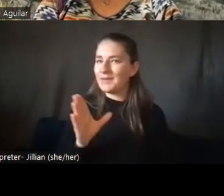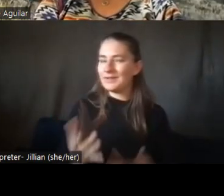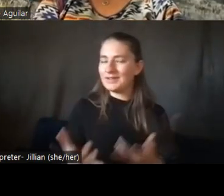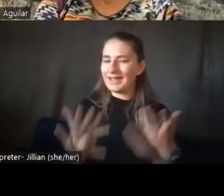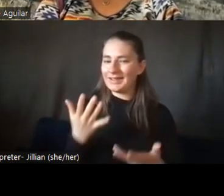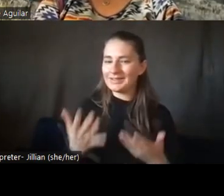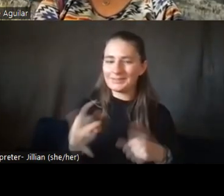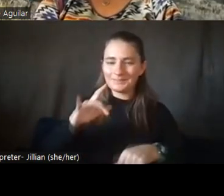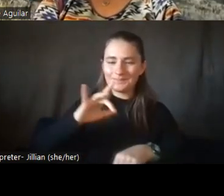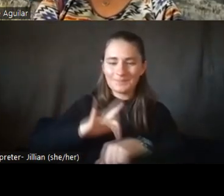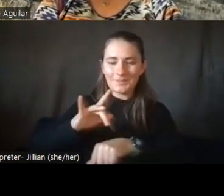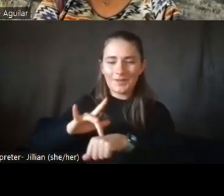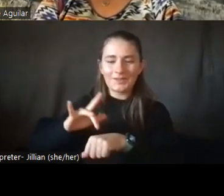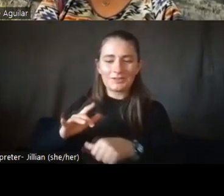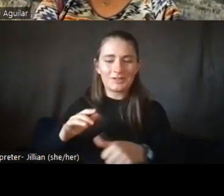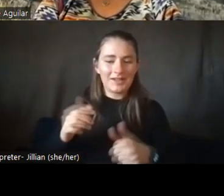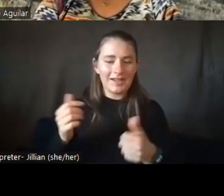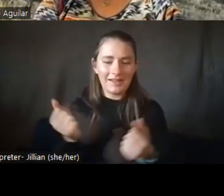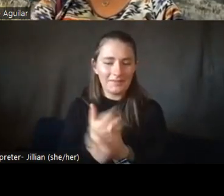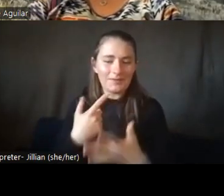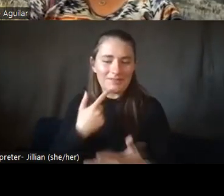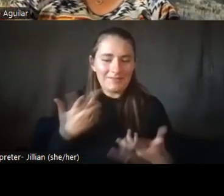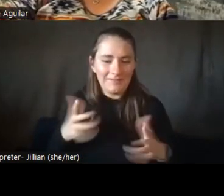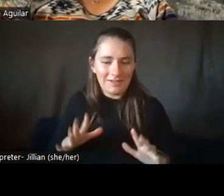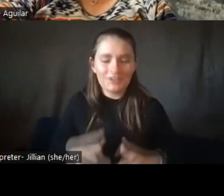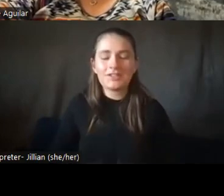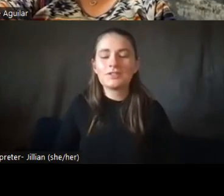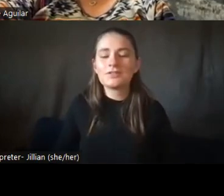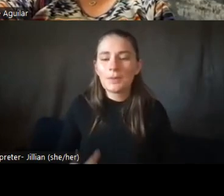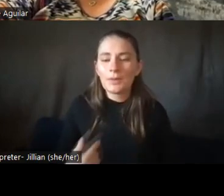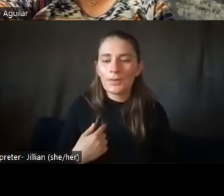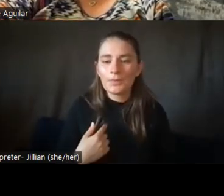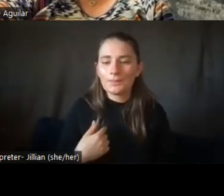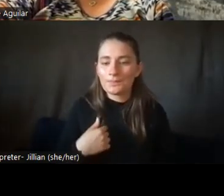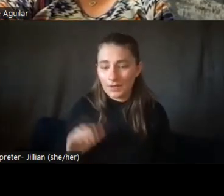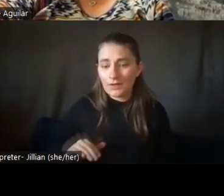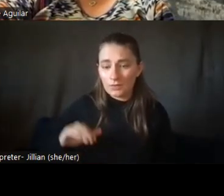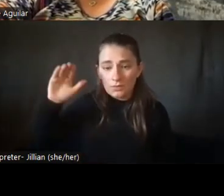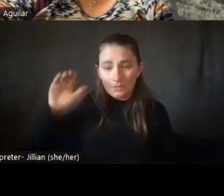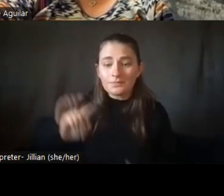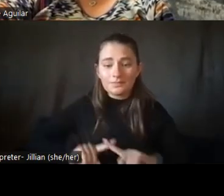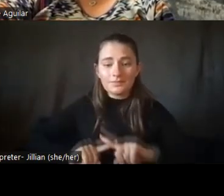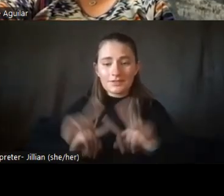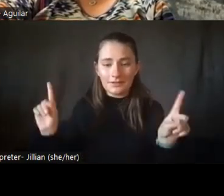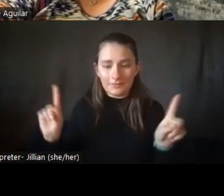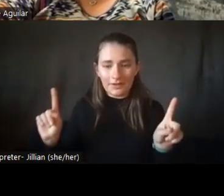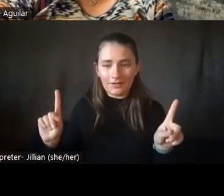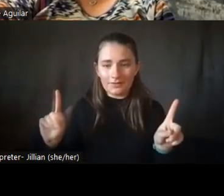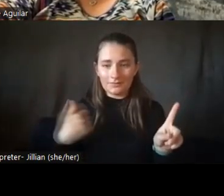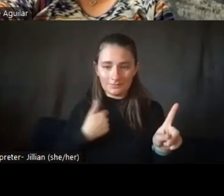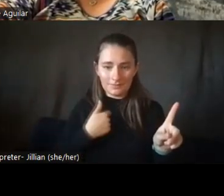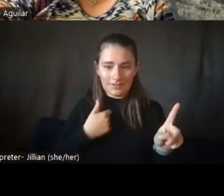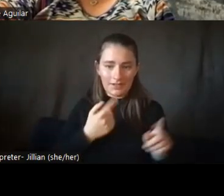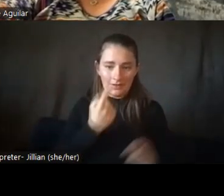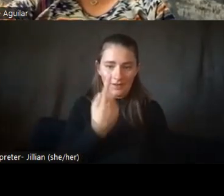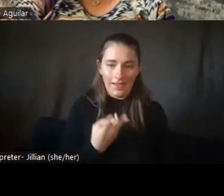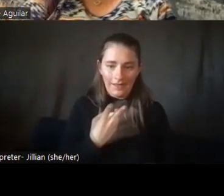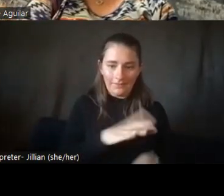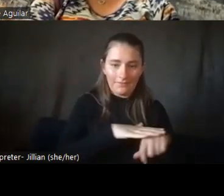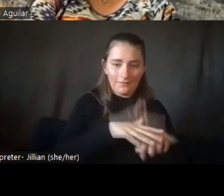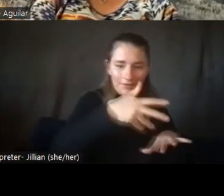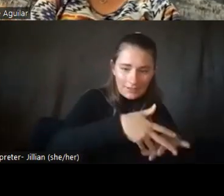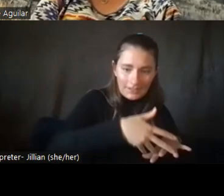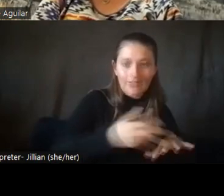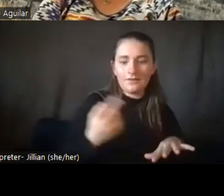already said. So, um, you know, growing up, um, different because I was half native and half white. So